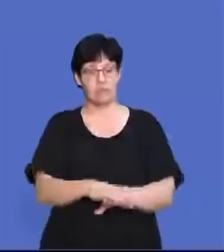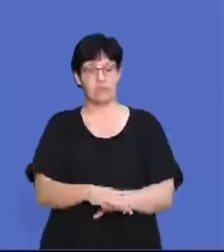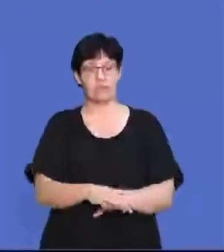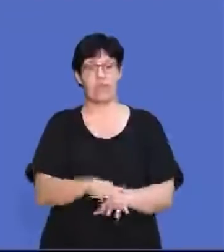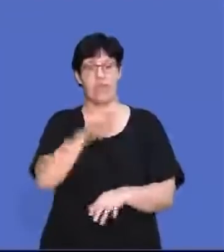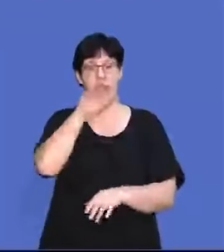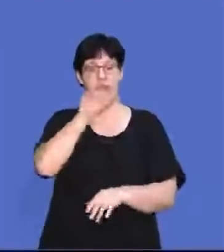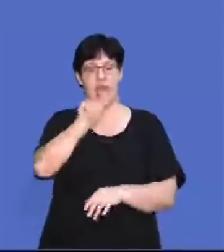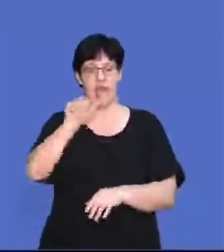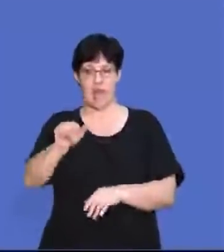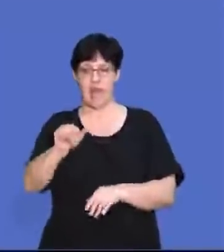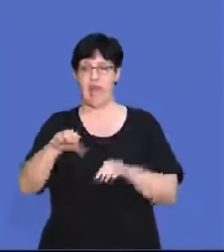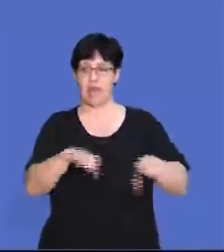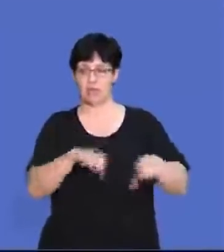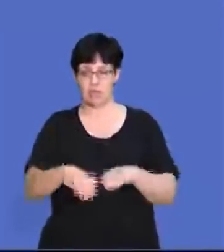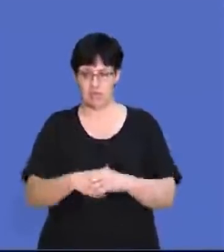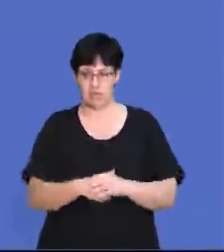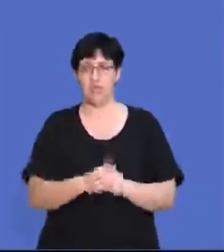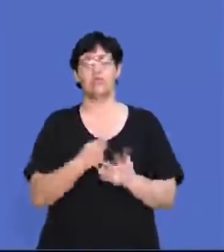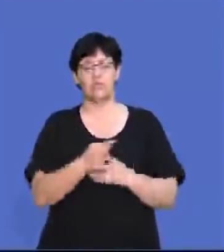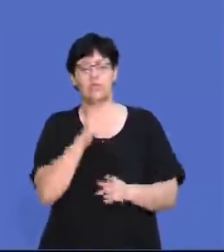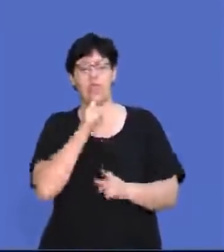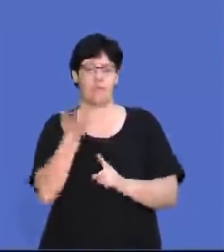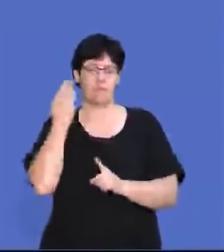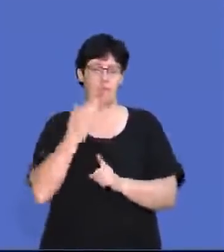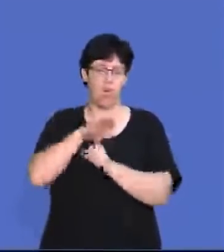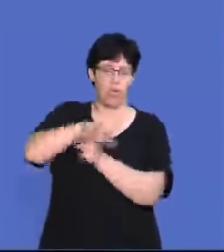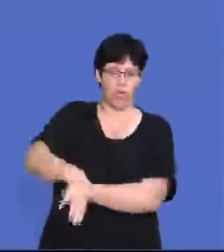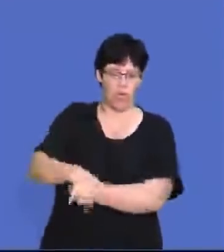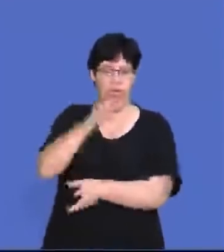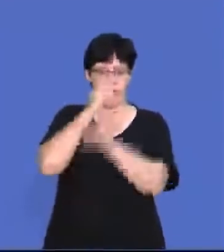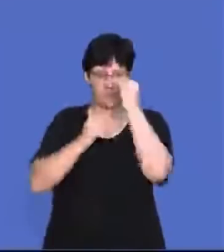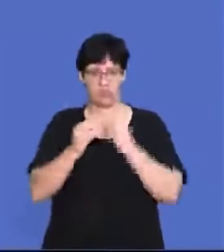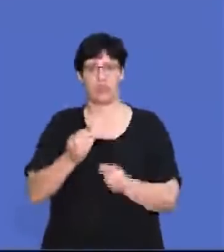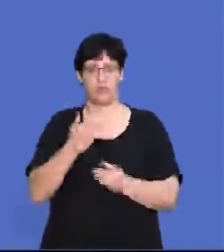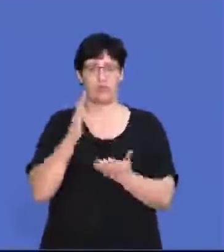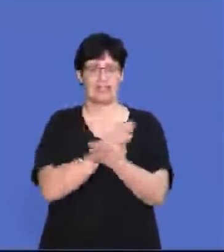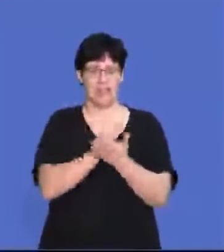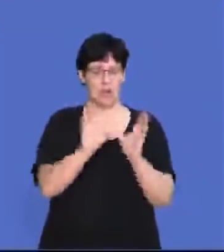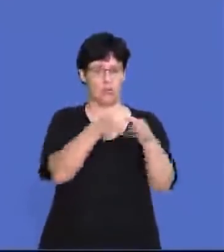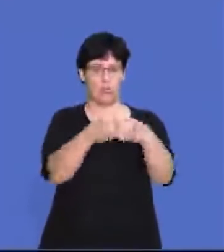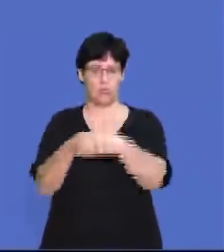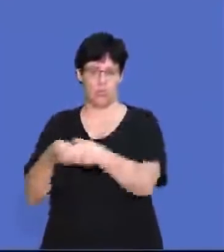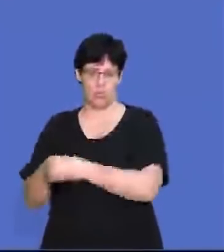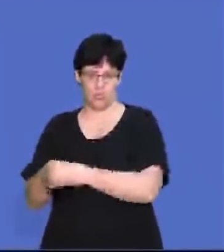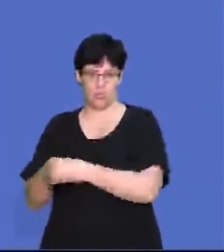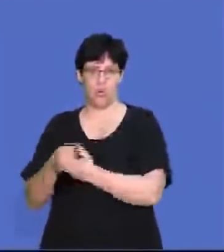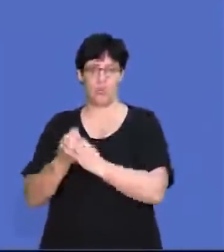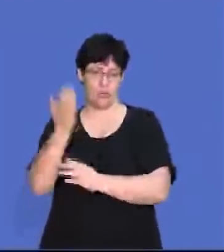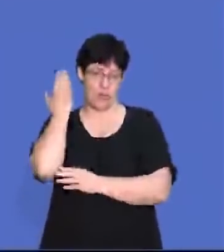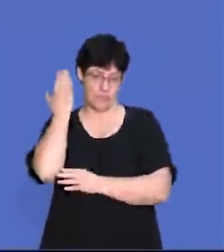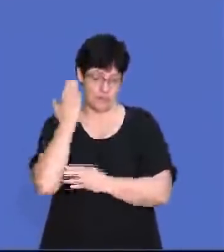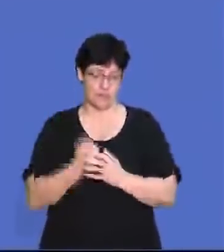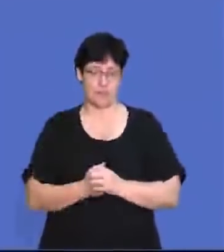Implement affirmative action measures to address disadvantages experienced by certain groups